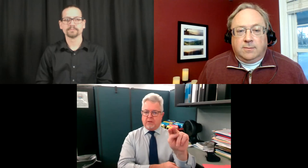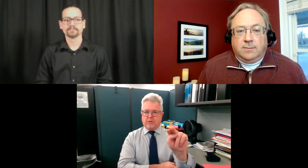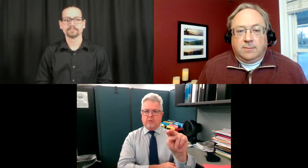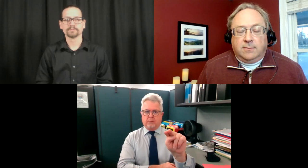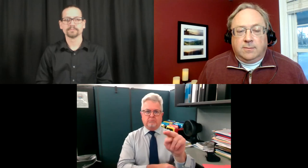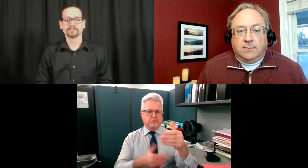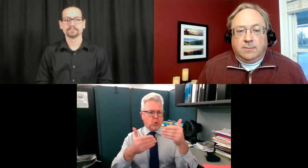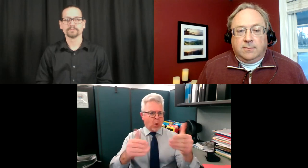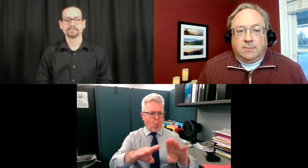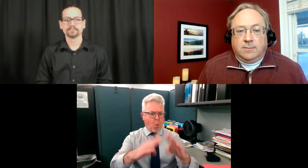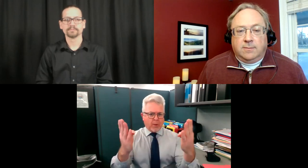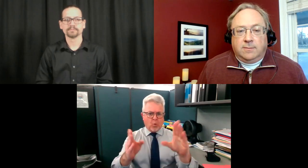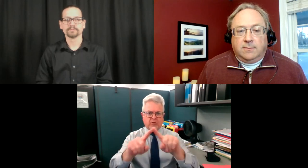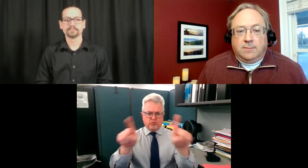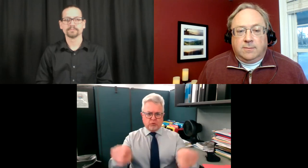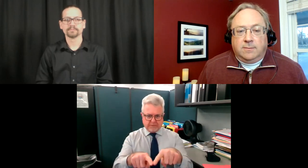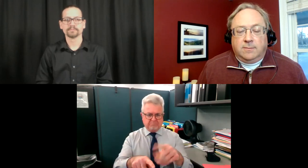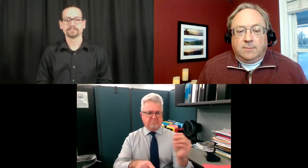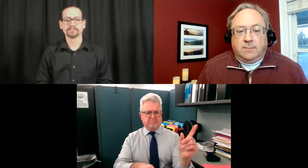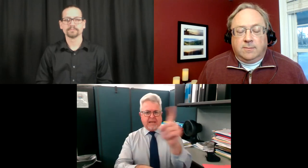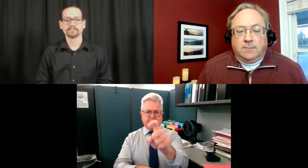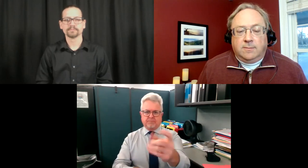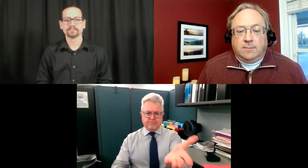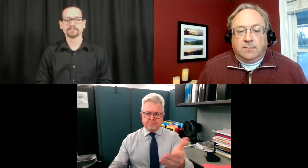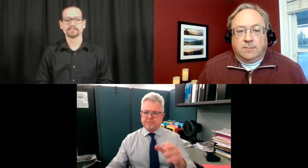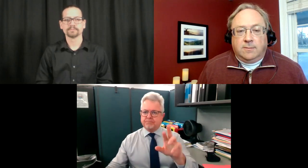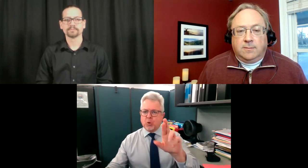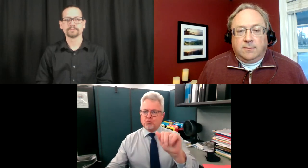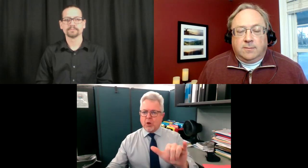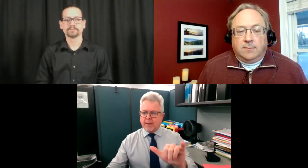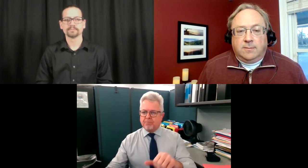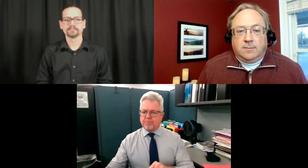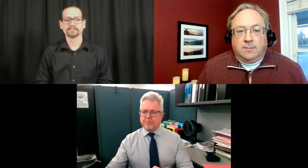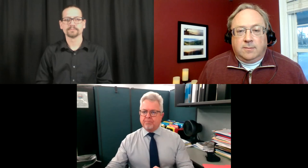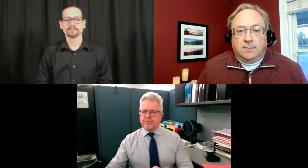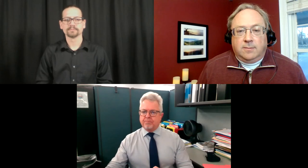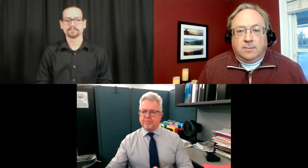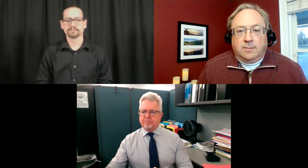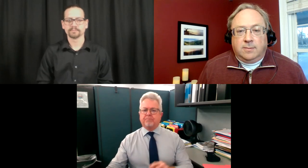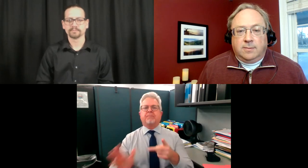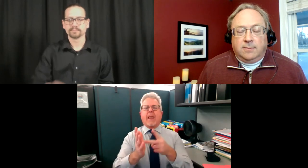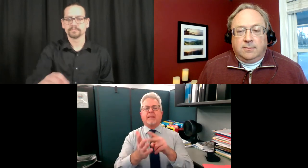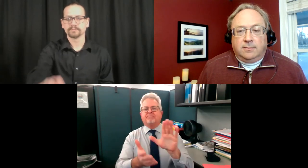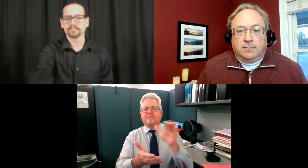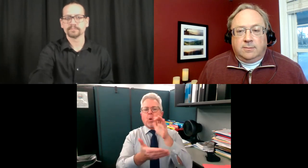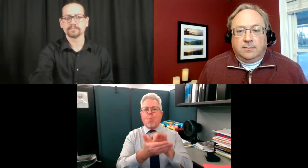There's Ray Belair-Geron and I'm going to let Ray open the screen so that they can